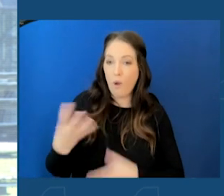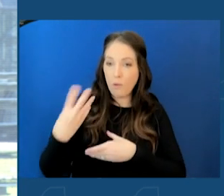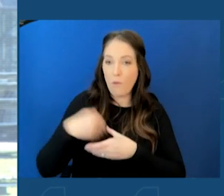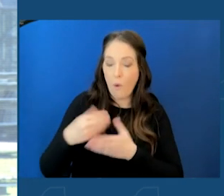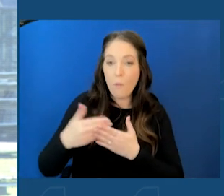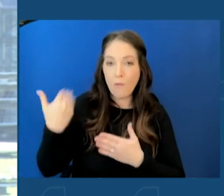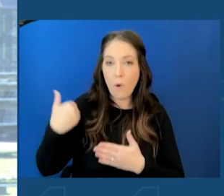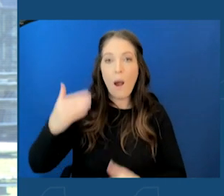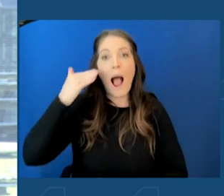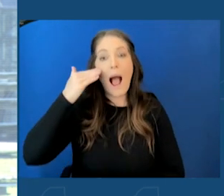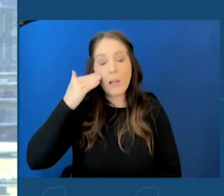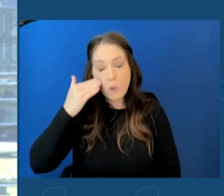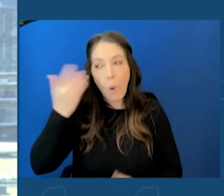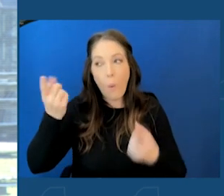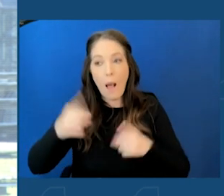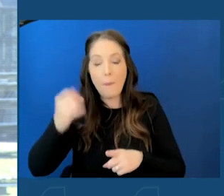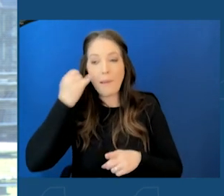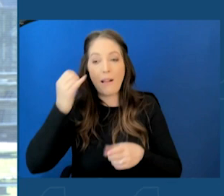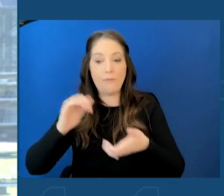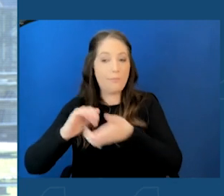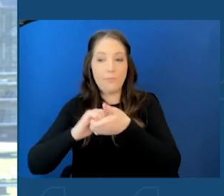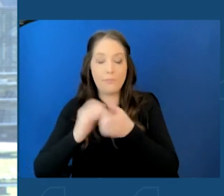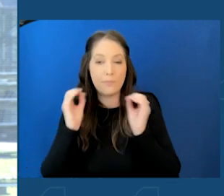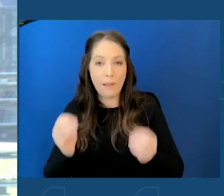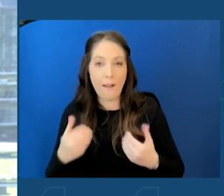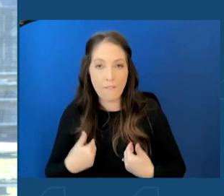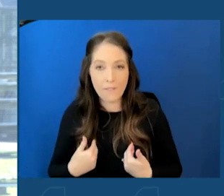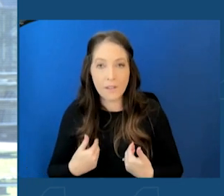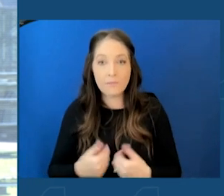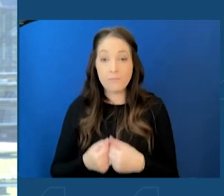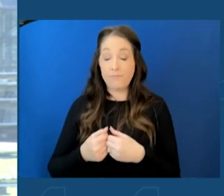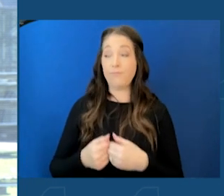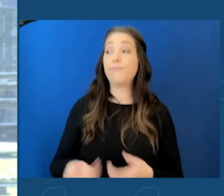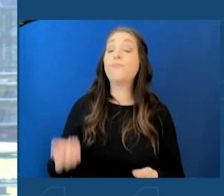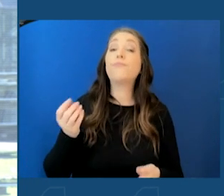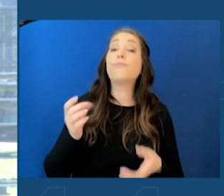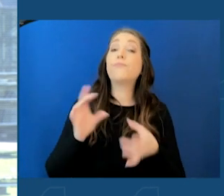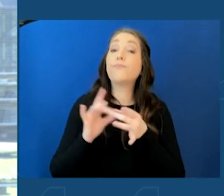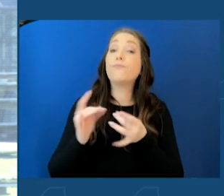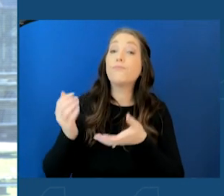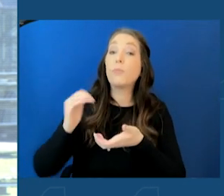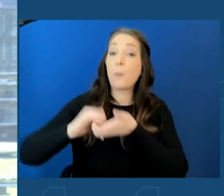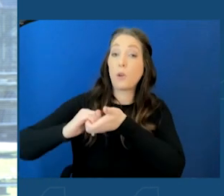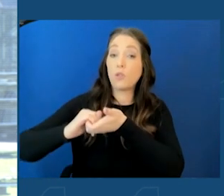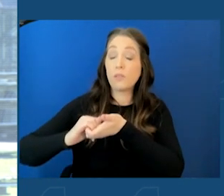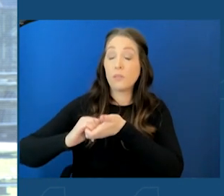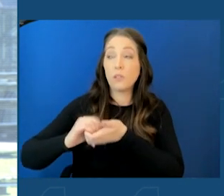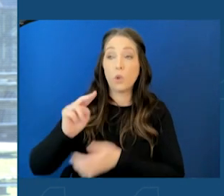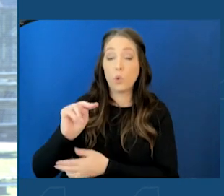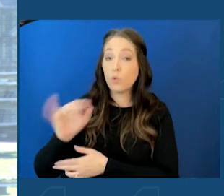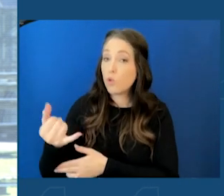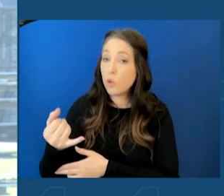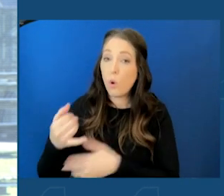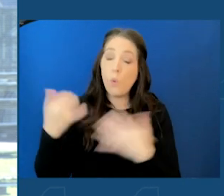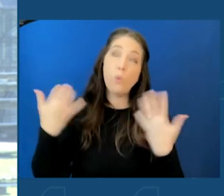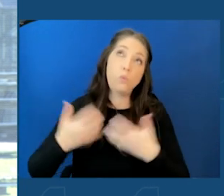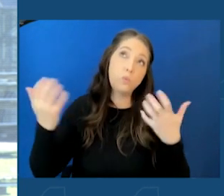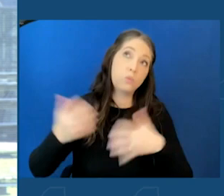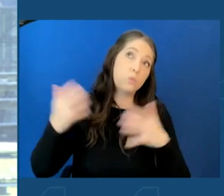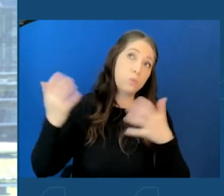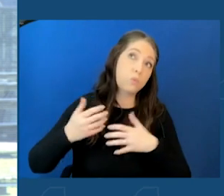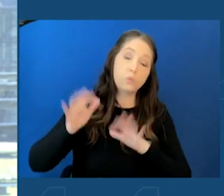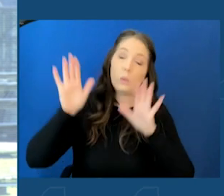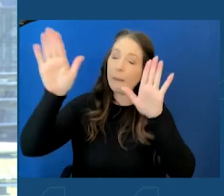and that partnership. And speaking of partnership, there is no greater partnership than we have with the state of New Jersey right now. And it comes down to the individuals,